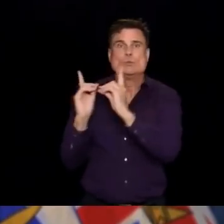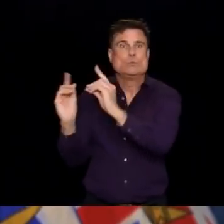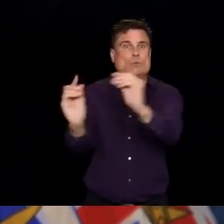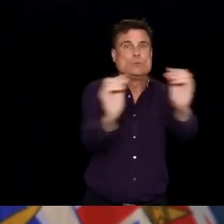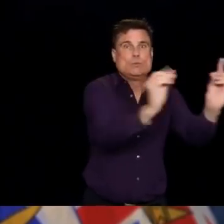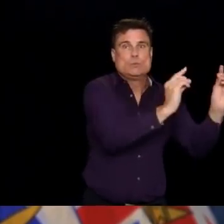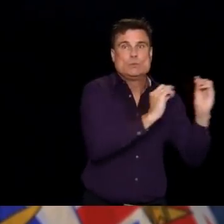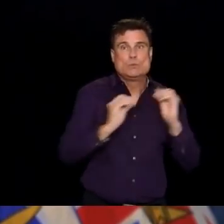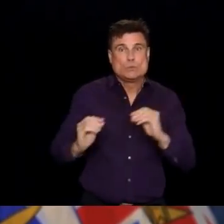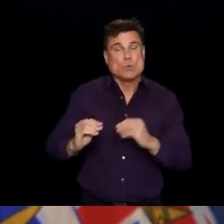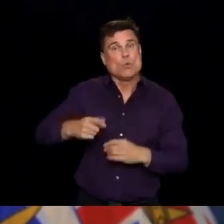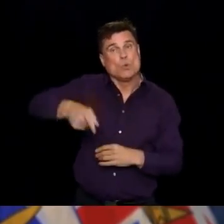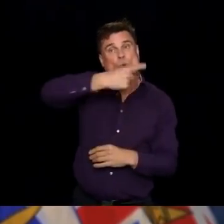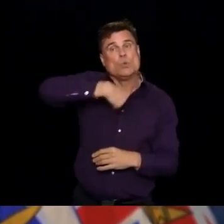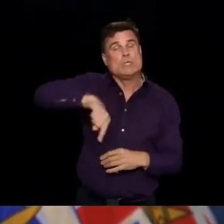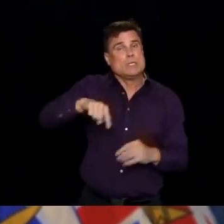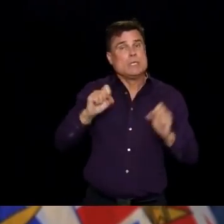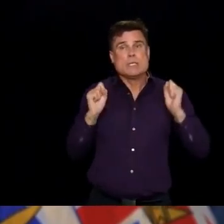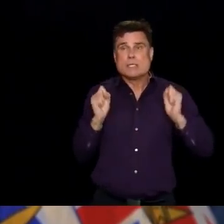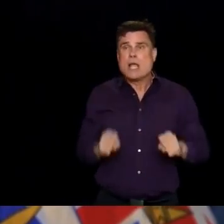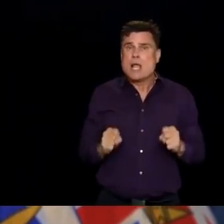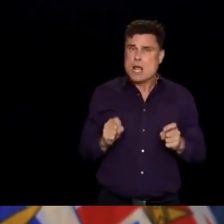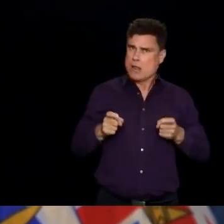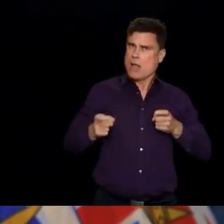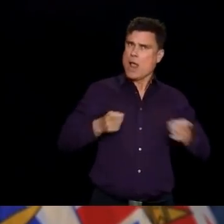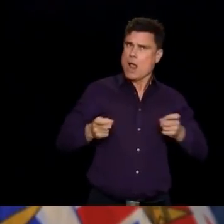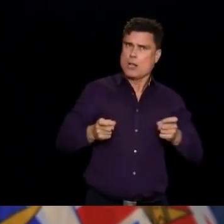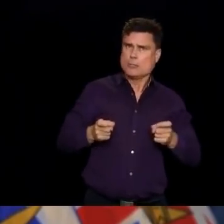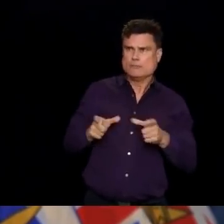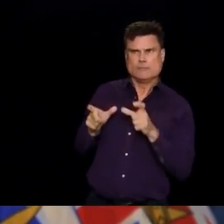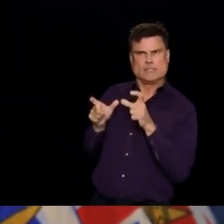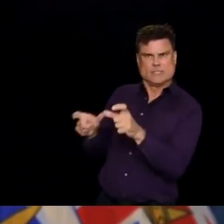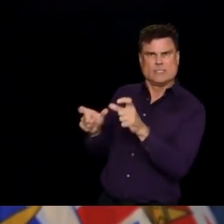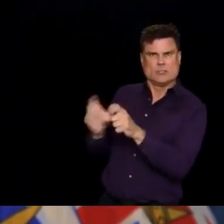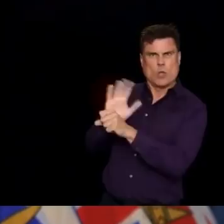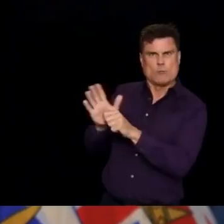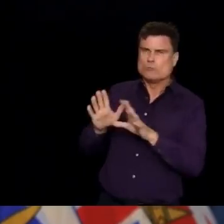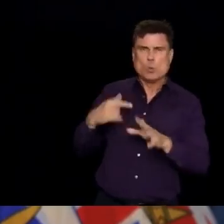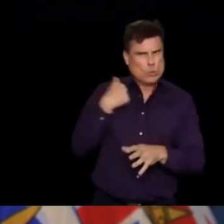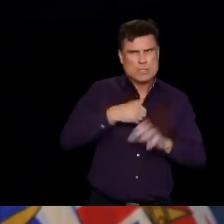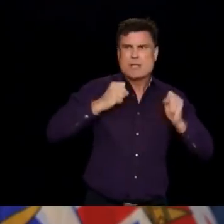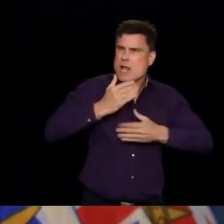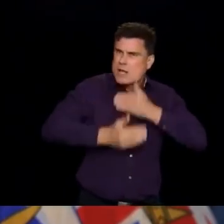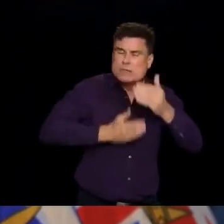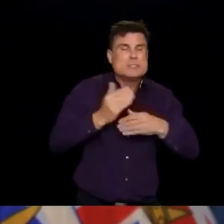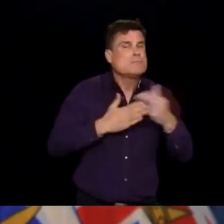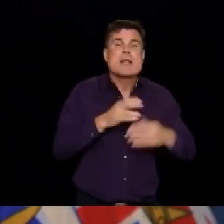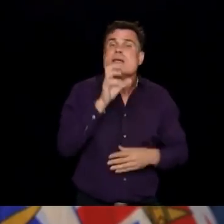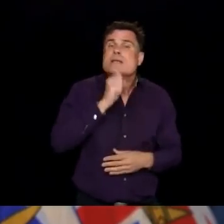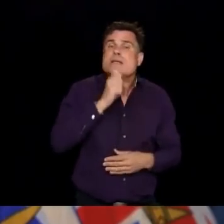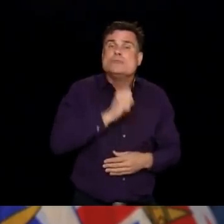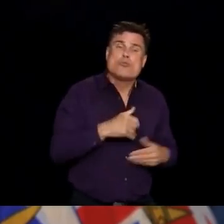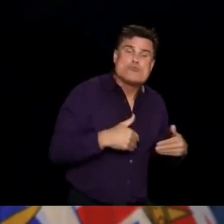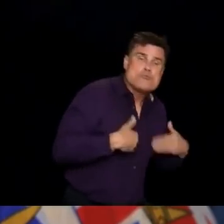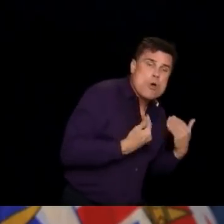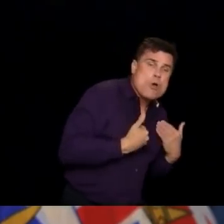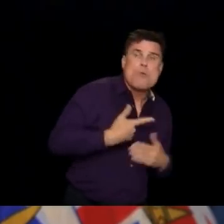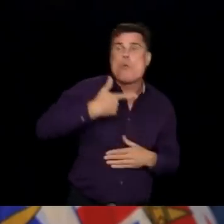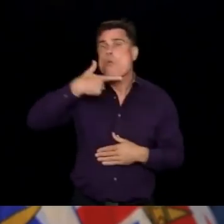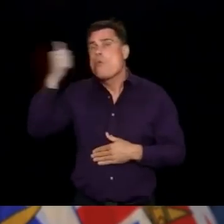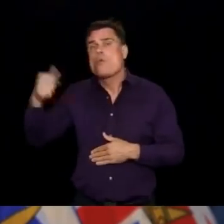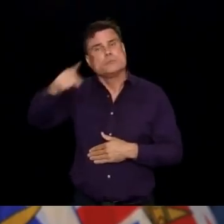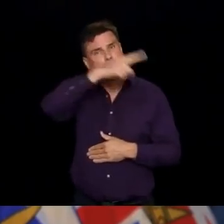We can live with these. Young or old, in the city, a small town, we can all do and must do the right thing.